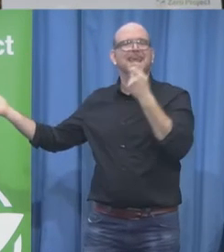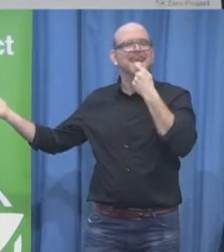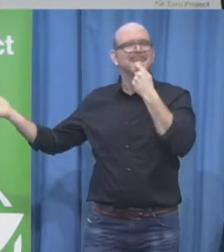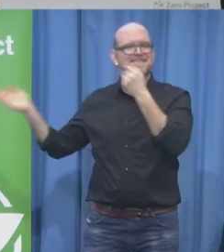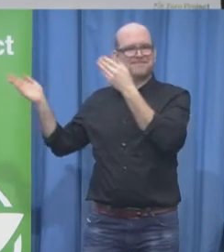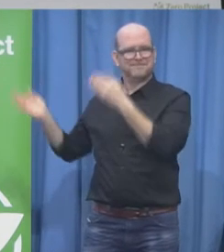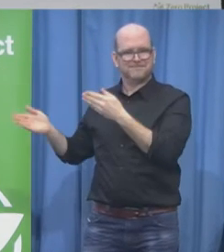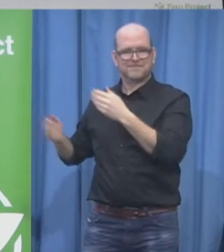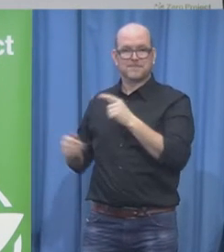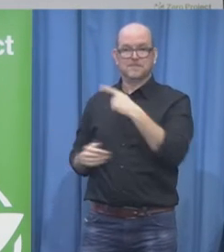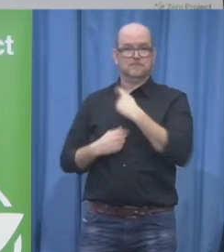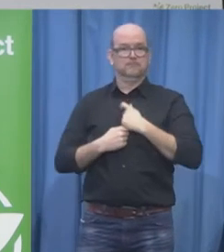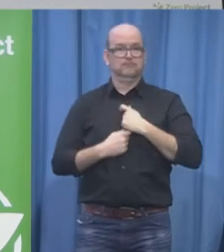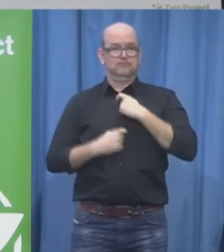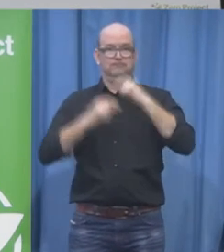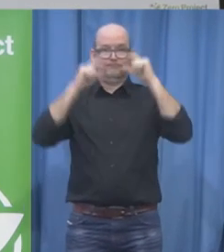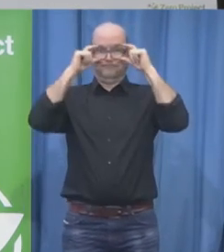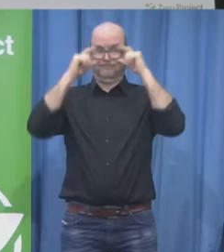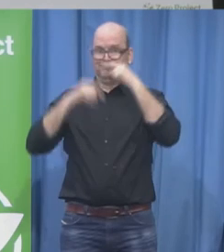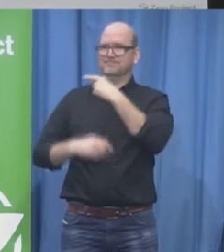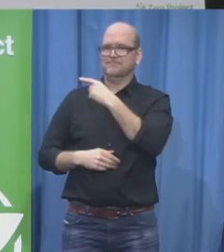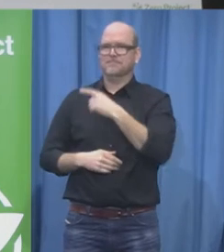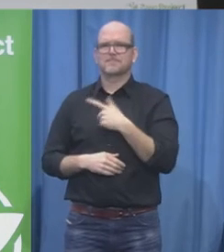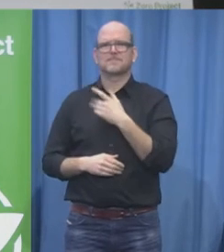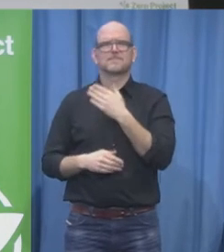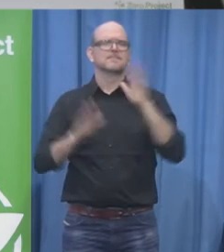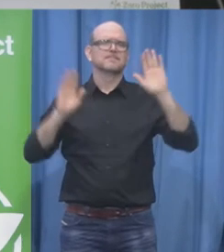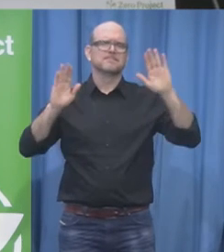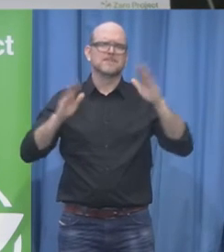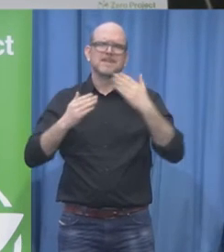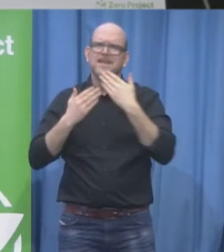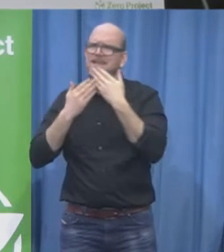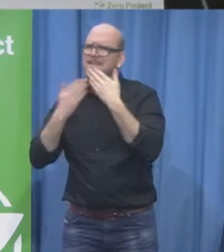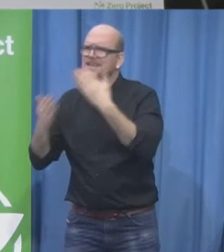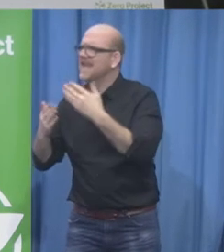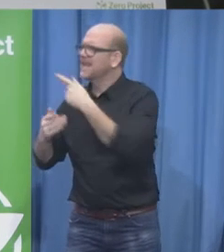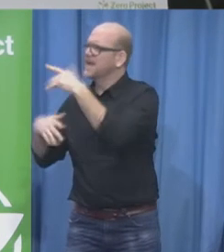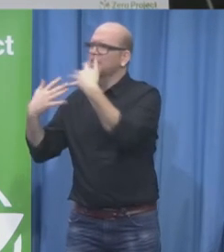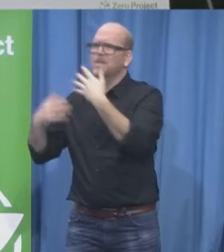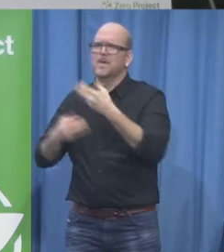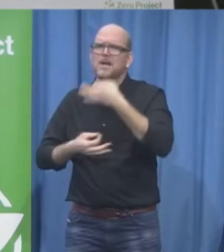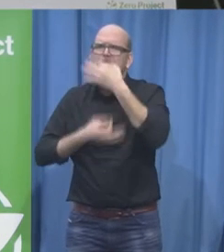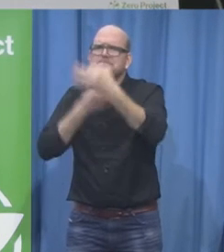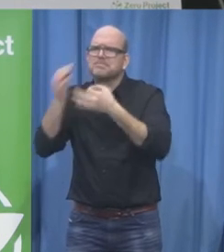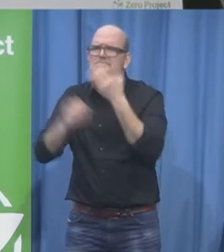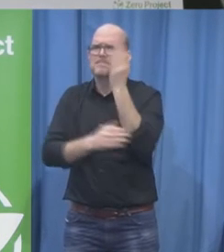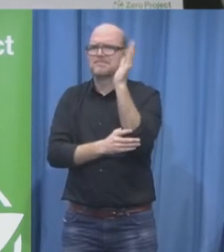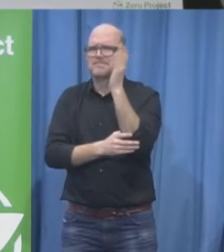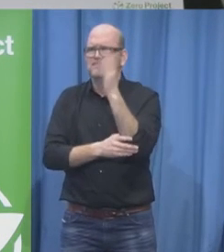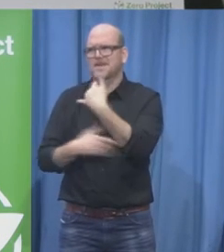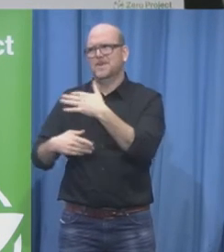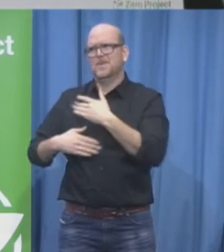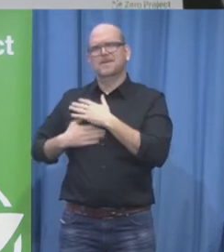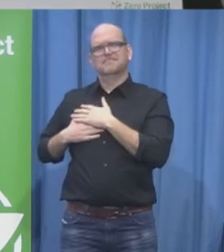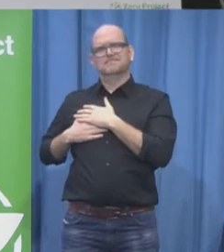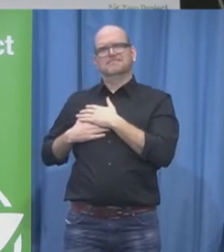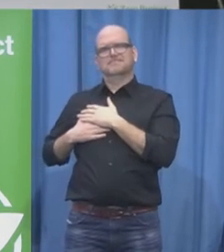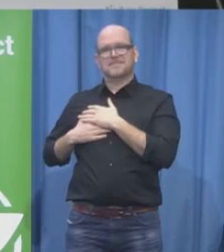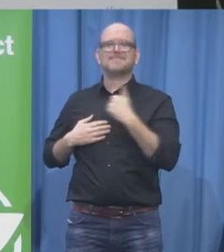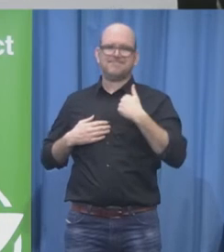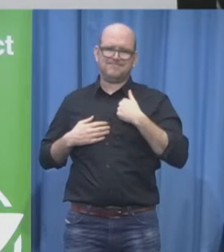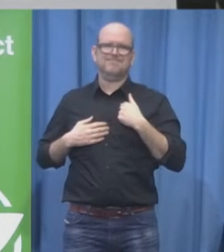thank you Caroline for your warm welcome to all of us and a very warm welcome